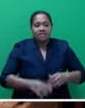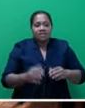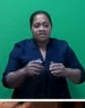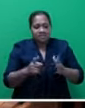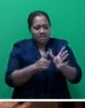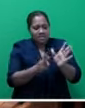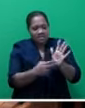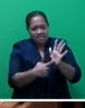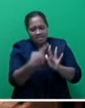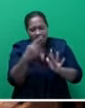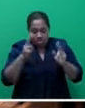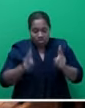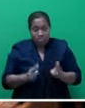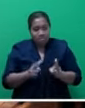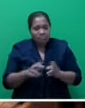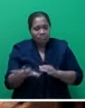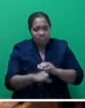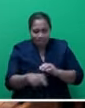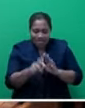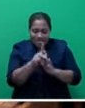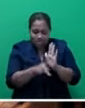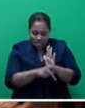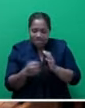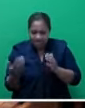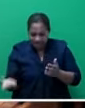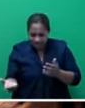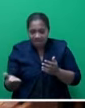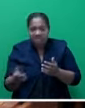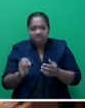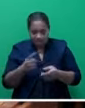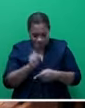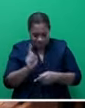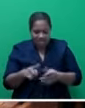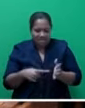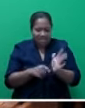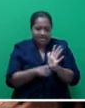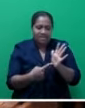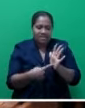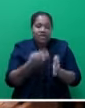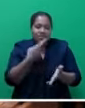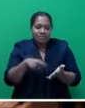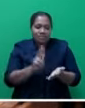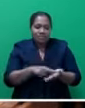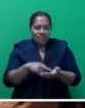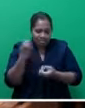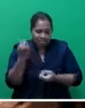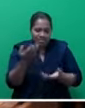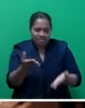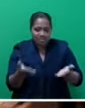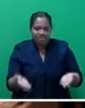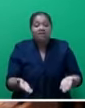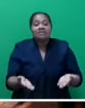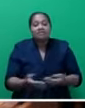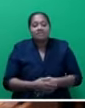policy is concerned, as were per the TIP report that has been raised before the House. Therefore, Mr.